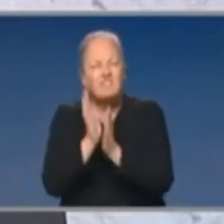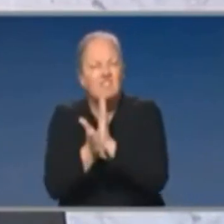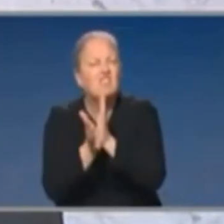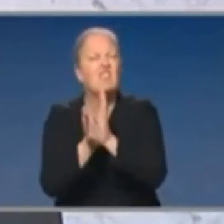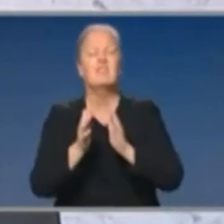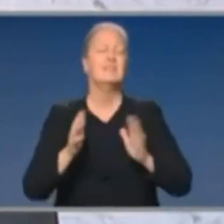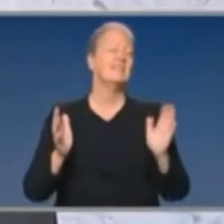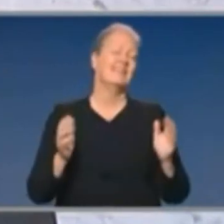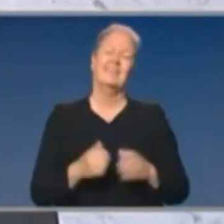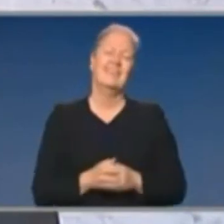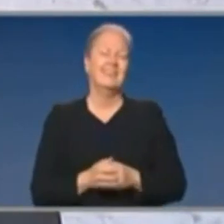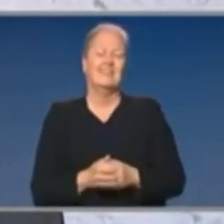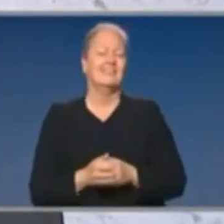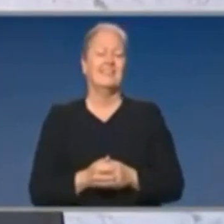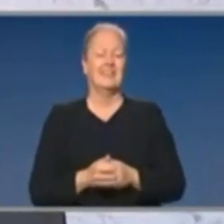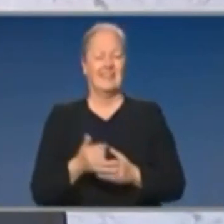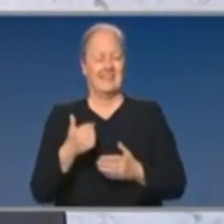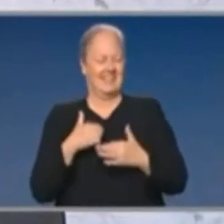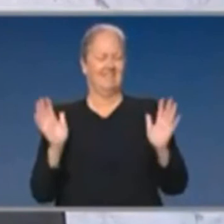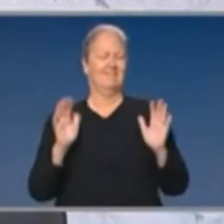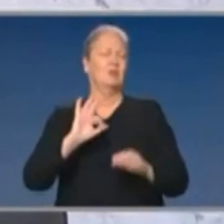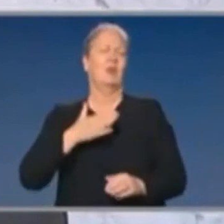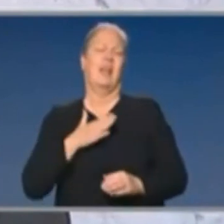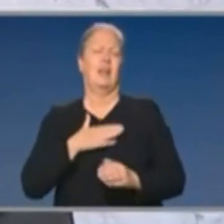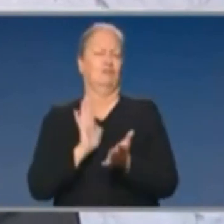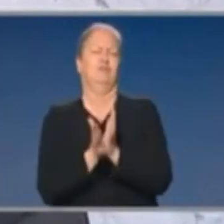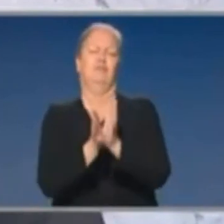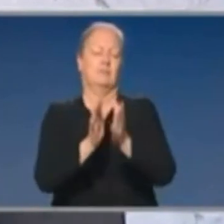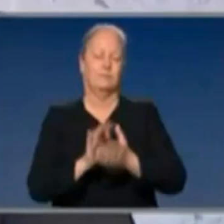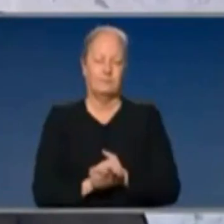wherever it comes from. It's not something I respond very well to.